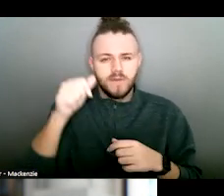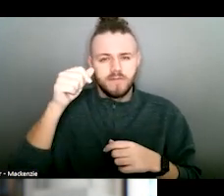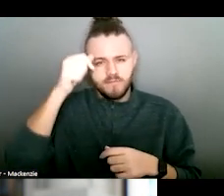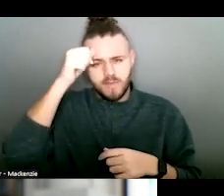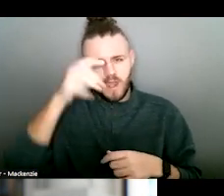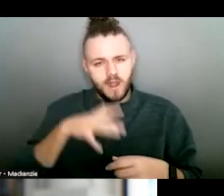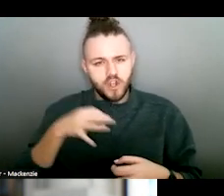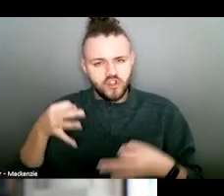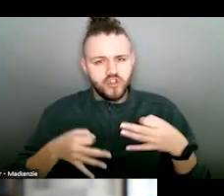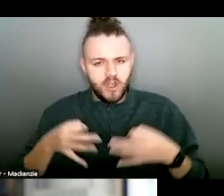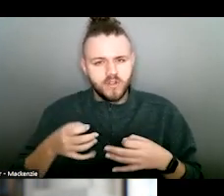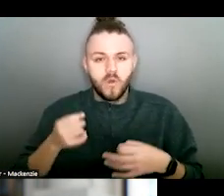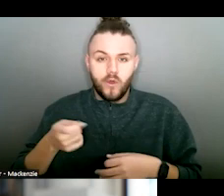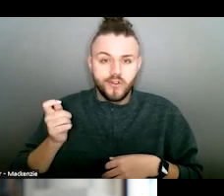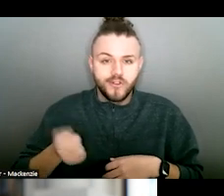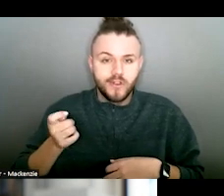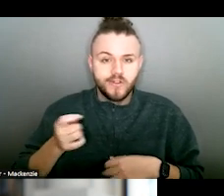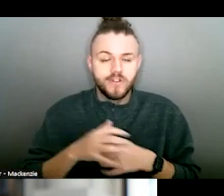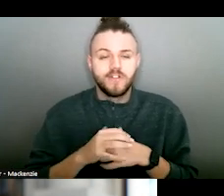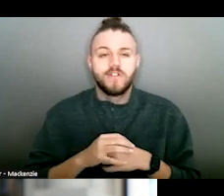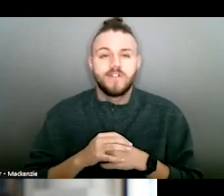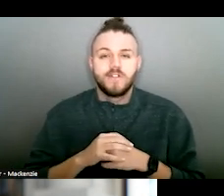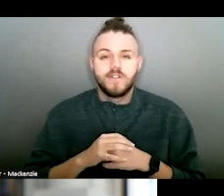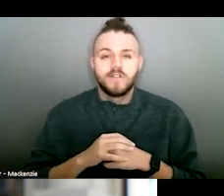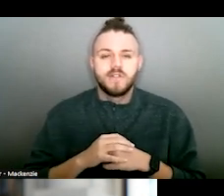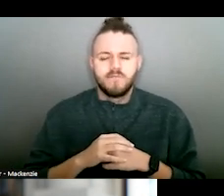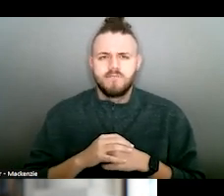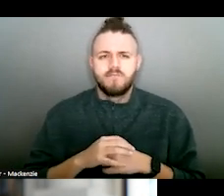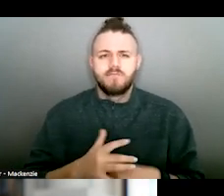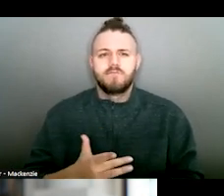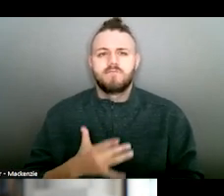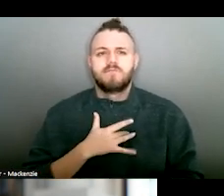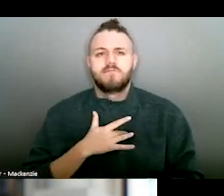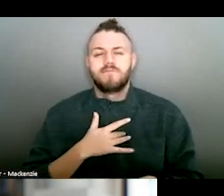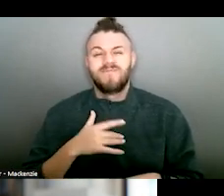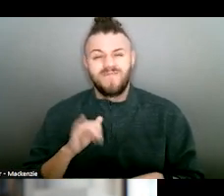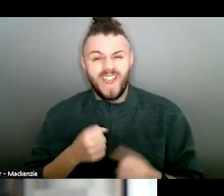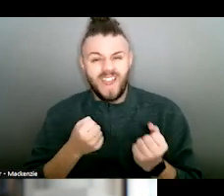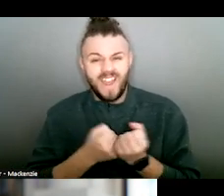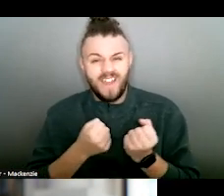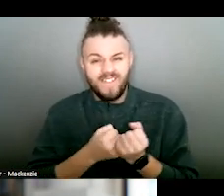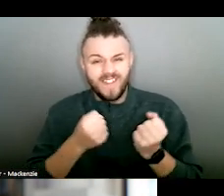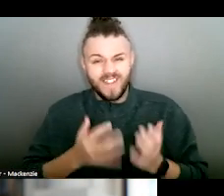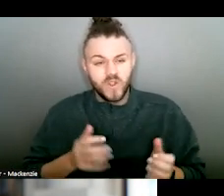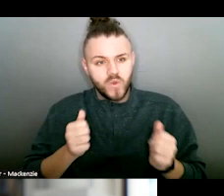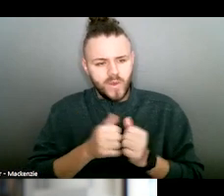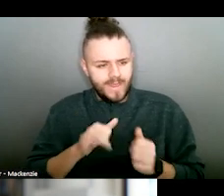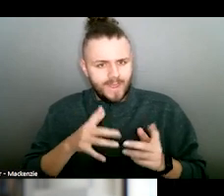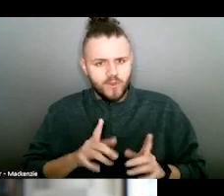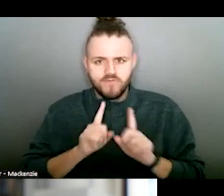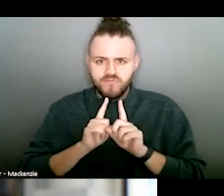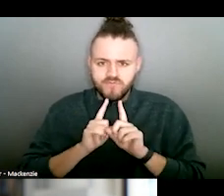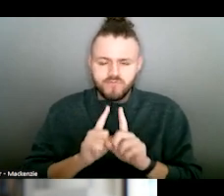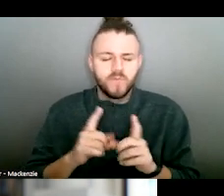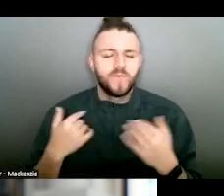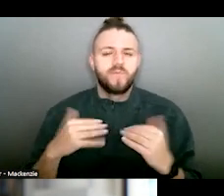you know, to maybe a male judge. You know, what struck me is having that advocate be with